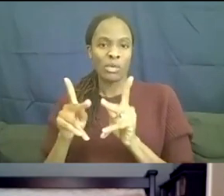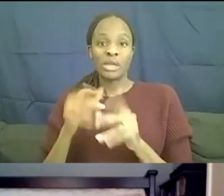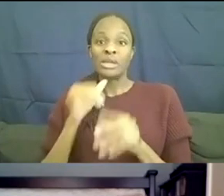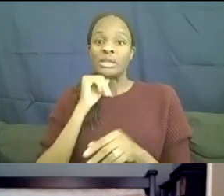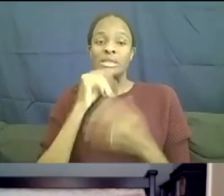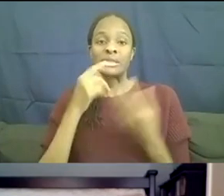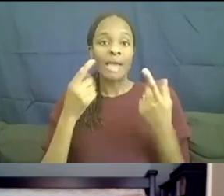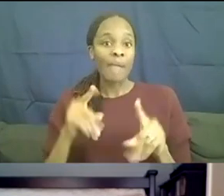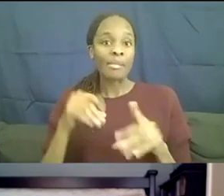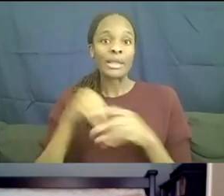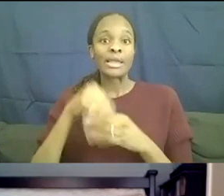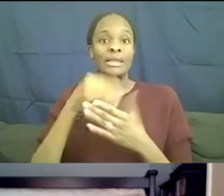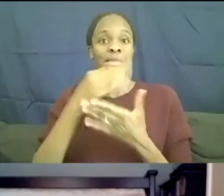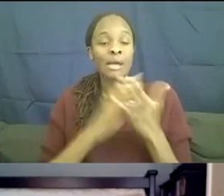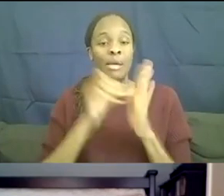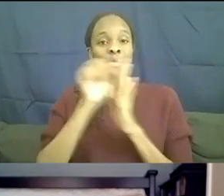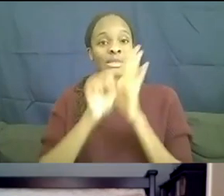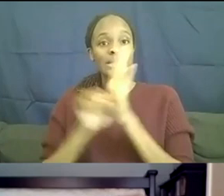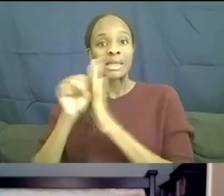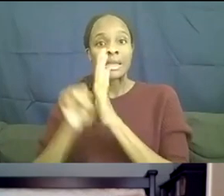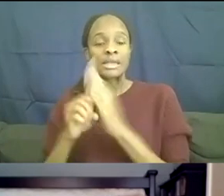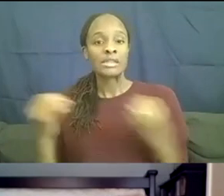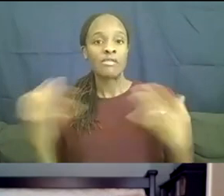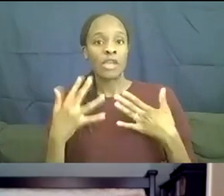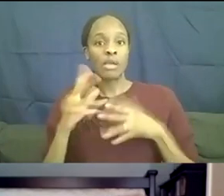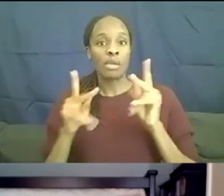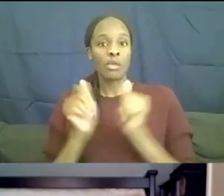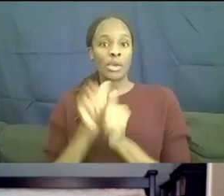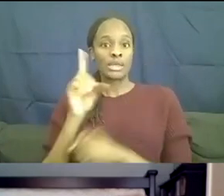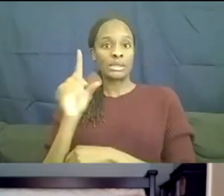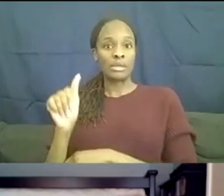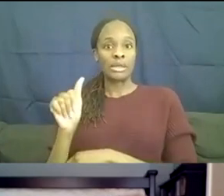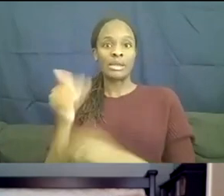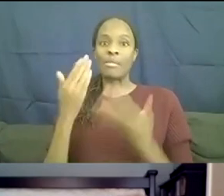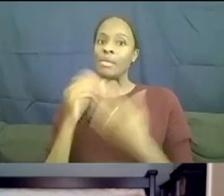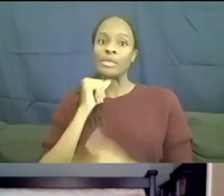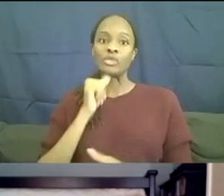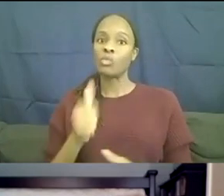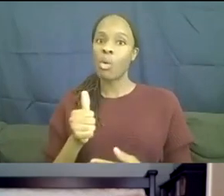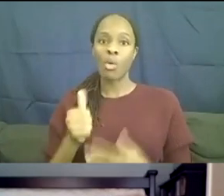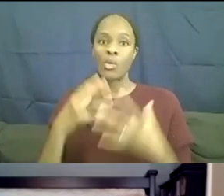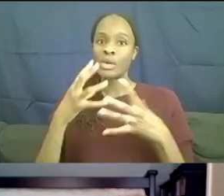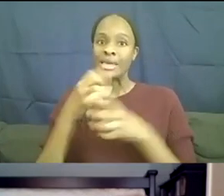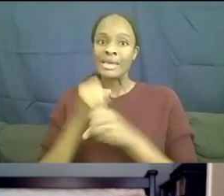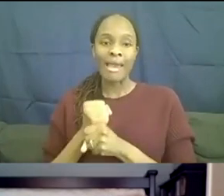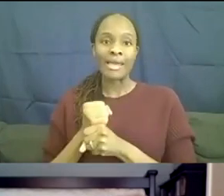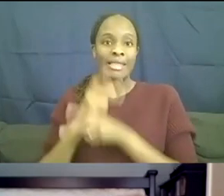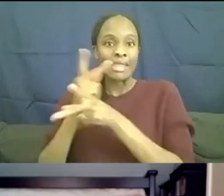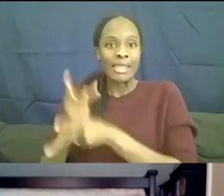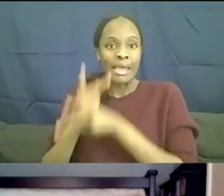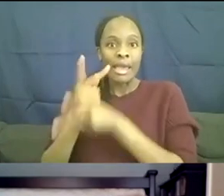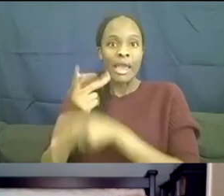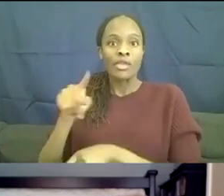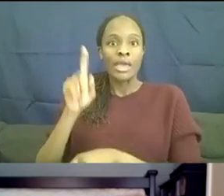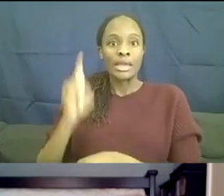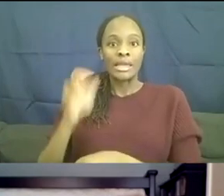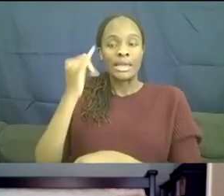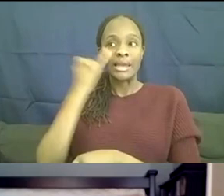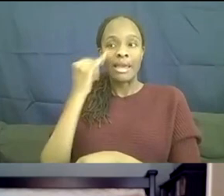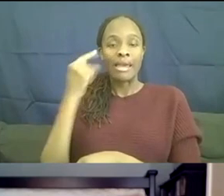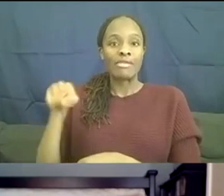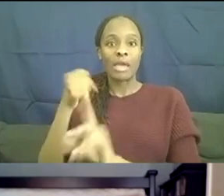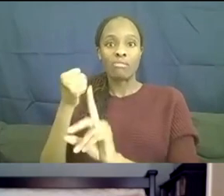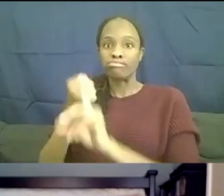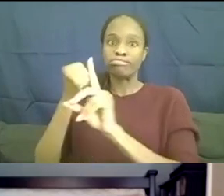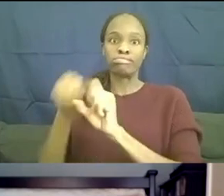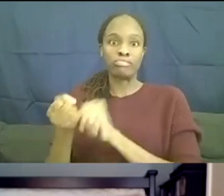where it's a very recent fear that people with disabilities might not receive the care that they need should they come down with COVID-19. And then